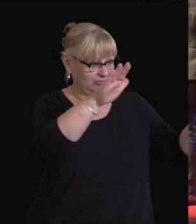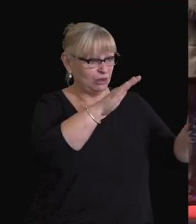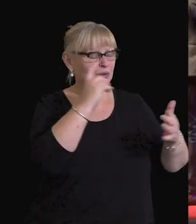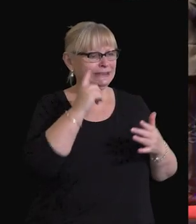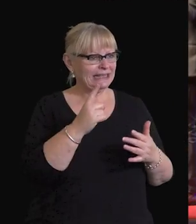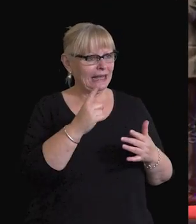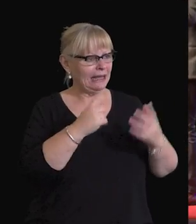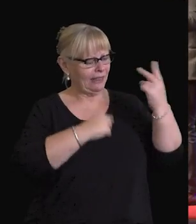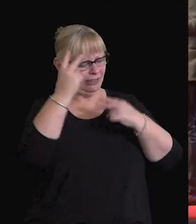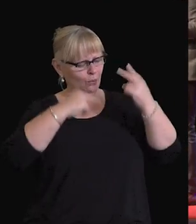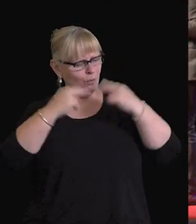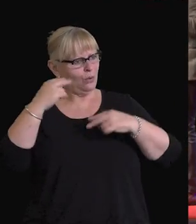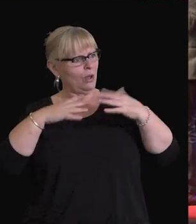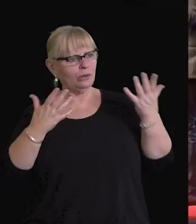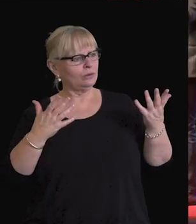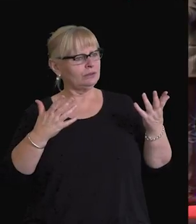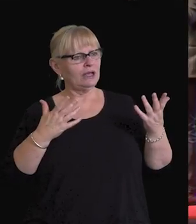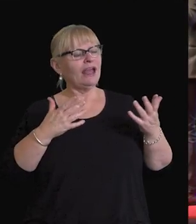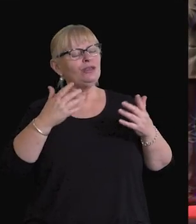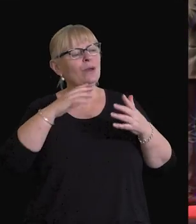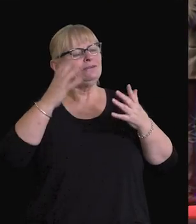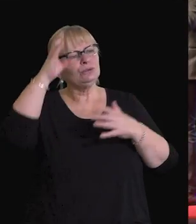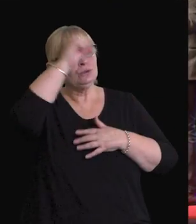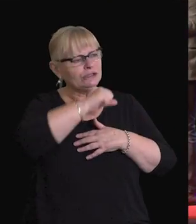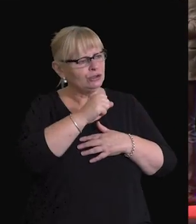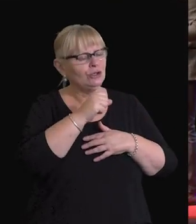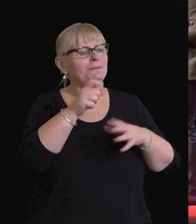that they see the world as we see it, that they speak our language.